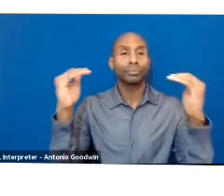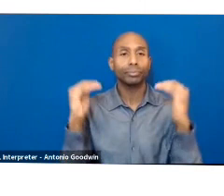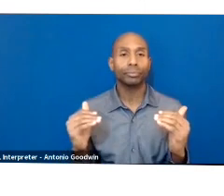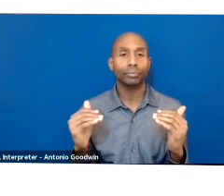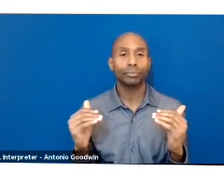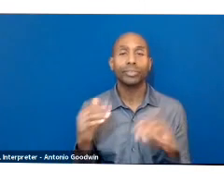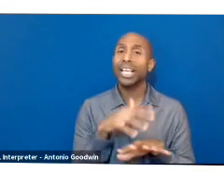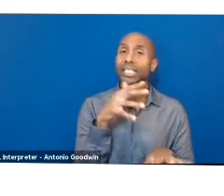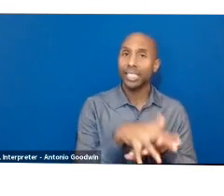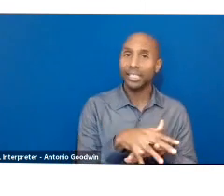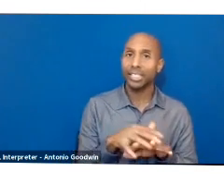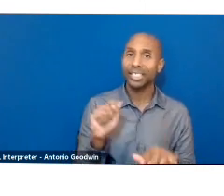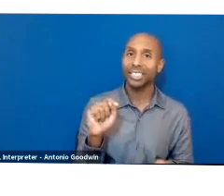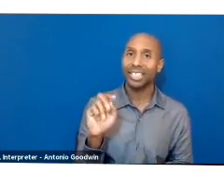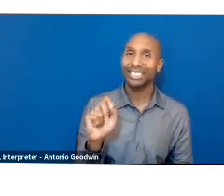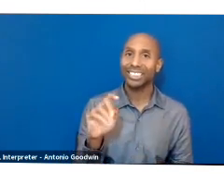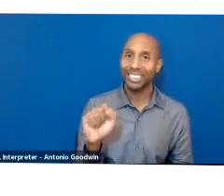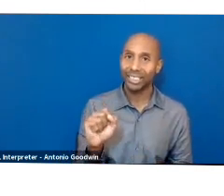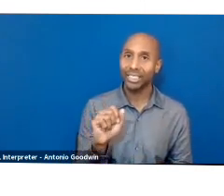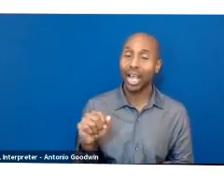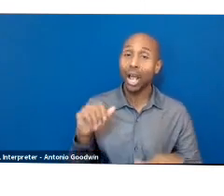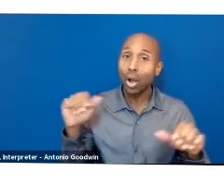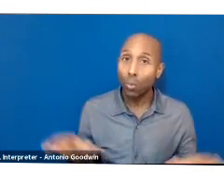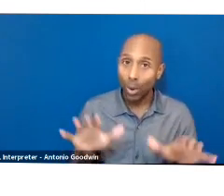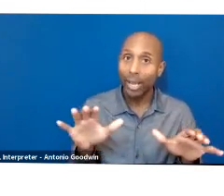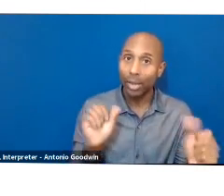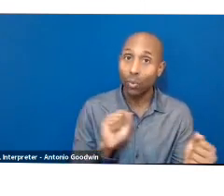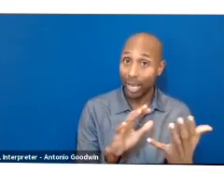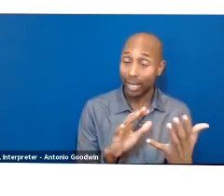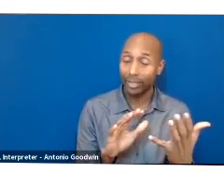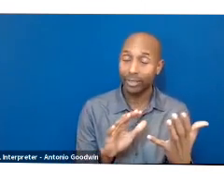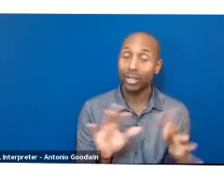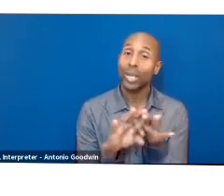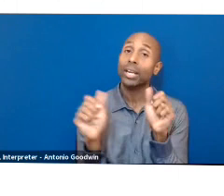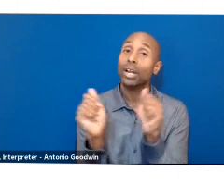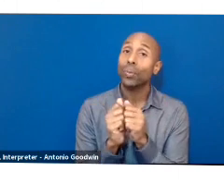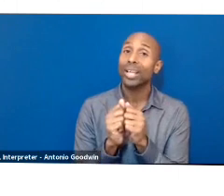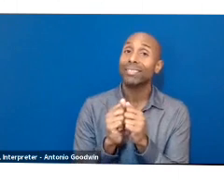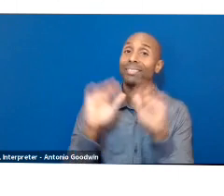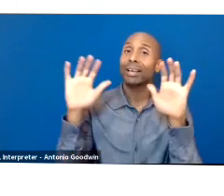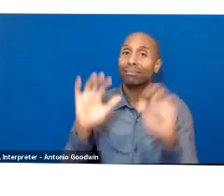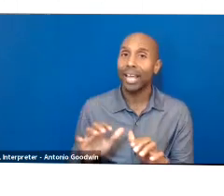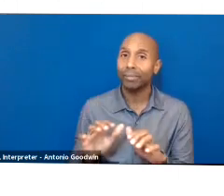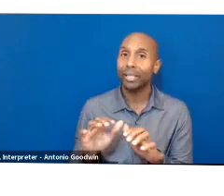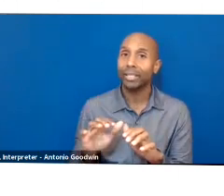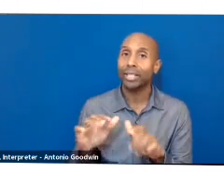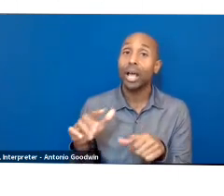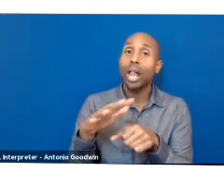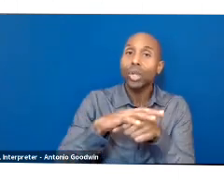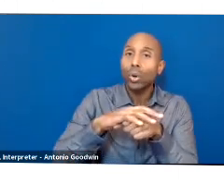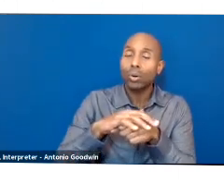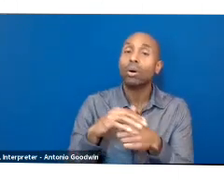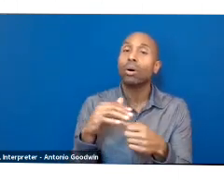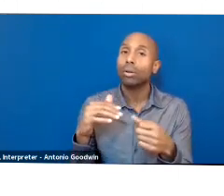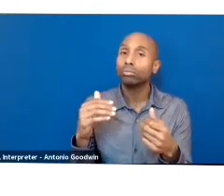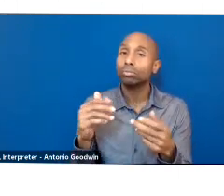have to do with being climate specific, geographically specific, we can talk about how we know something is regenerative. Because a